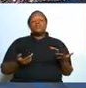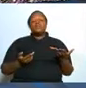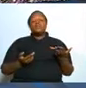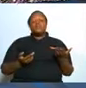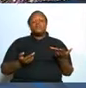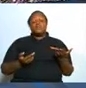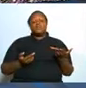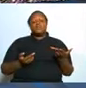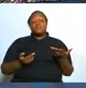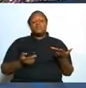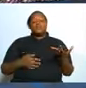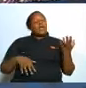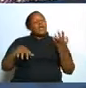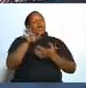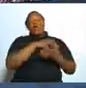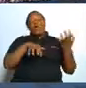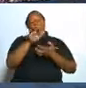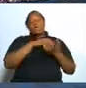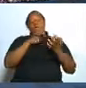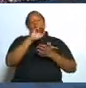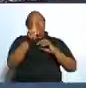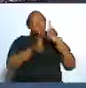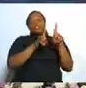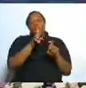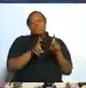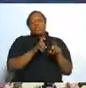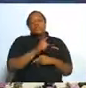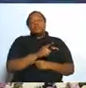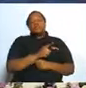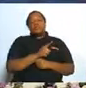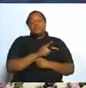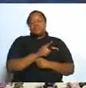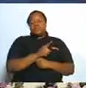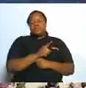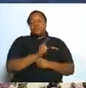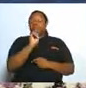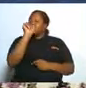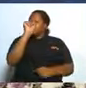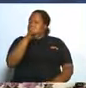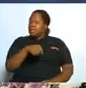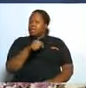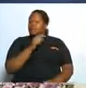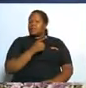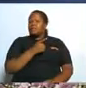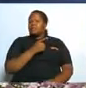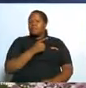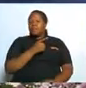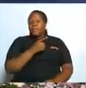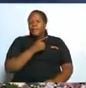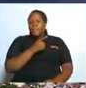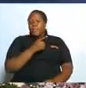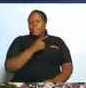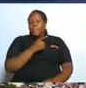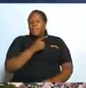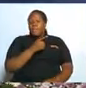complicated question yes um